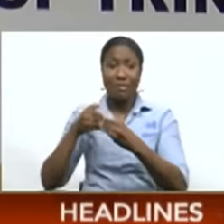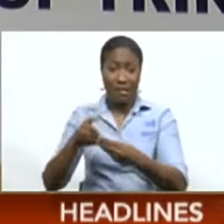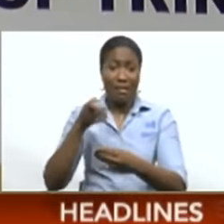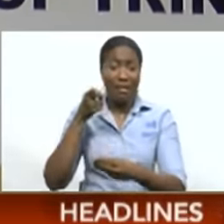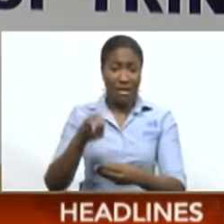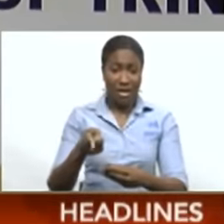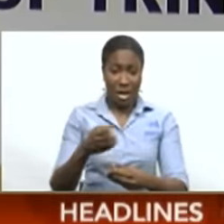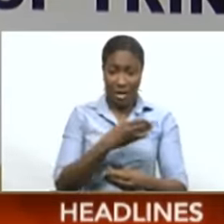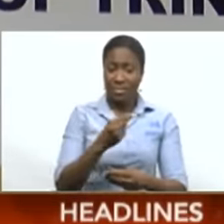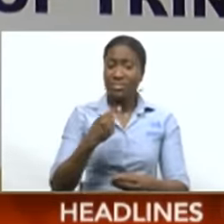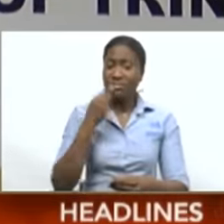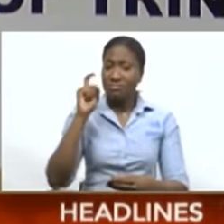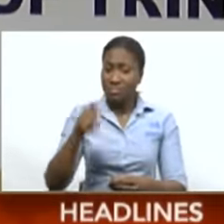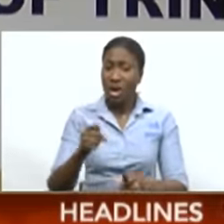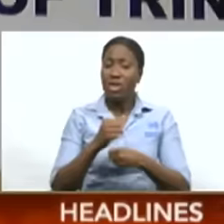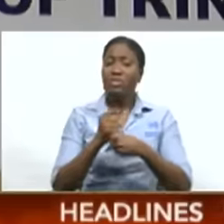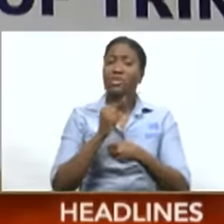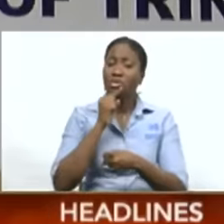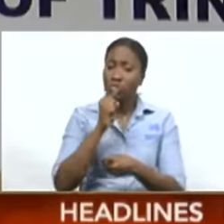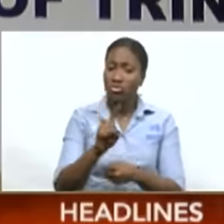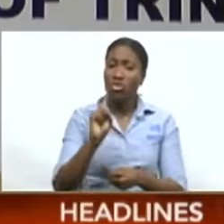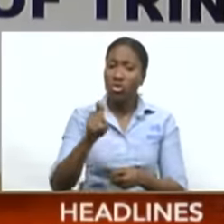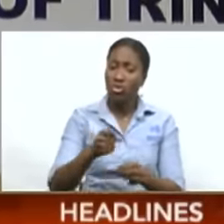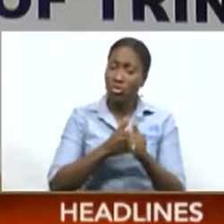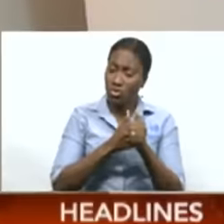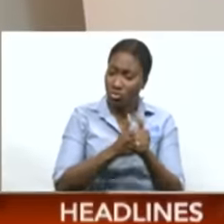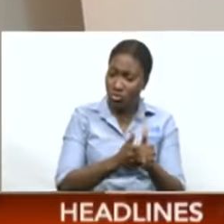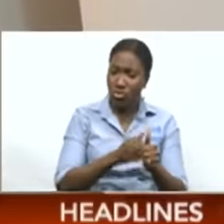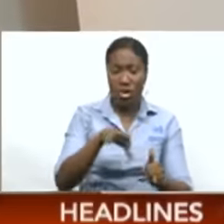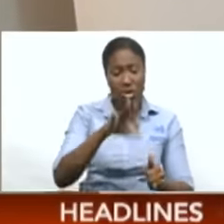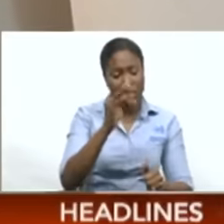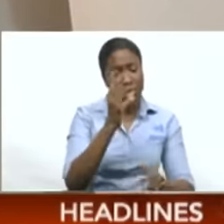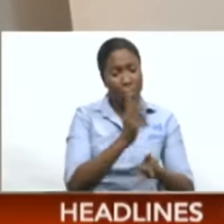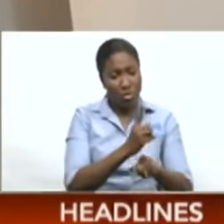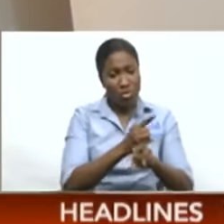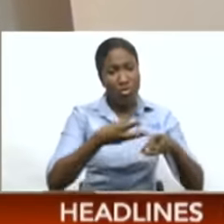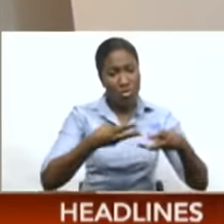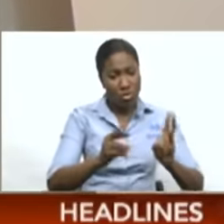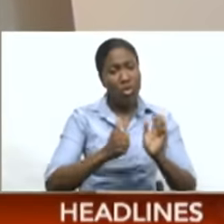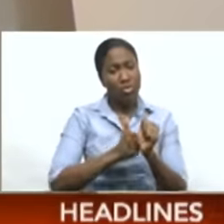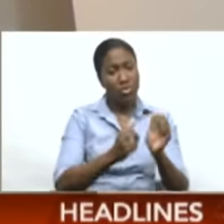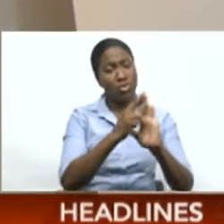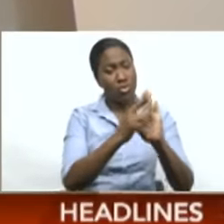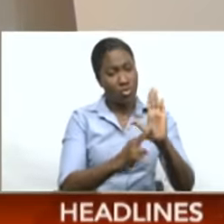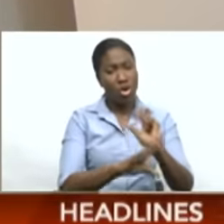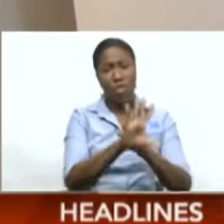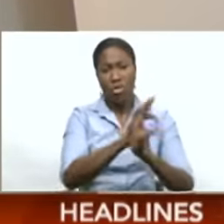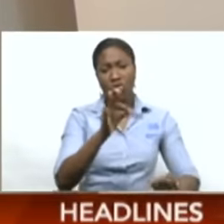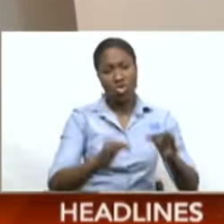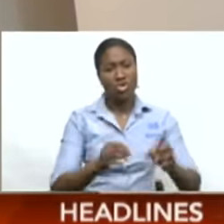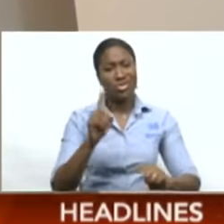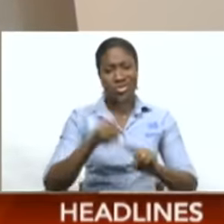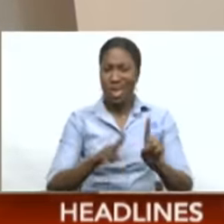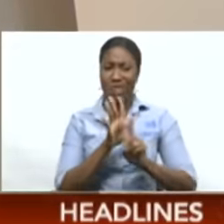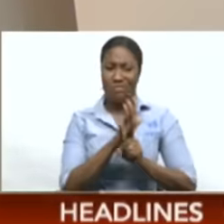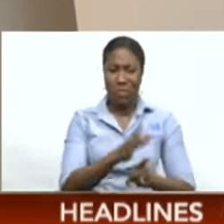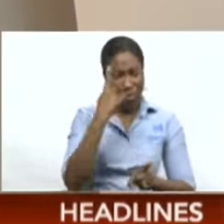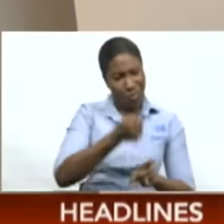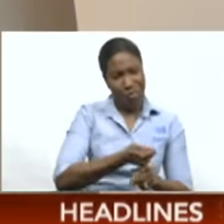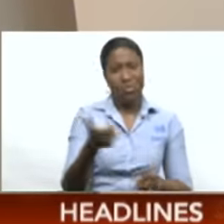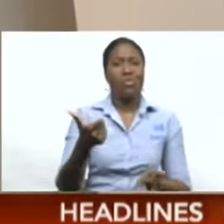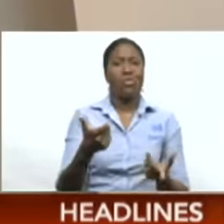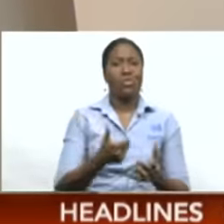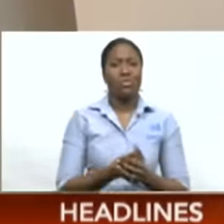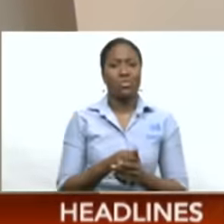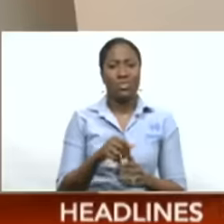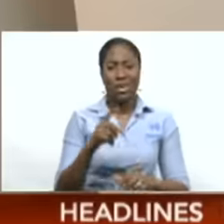said it must ensure that appropriate candidates are selected and that judges are protected from anything which may amount to an incursion on